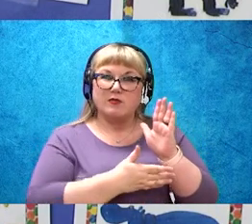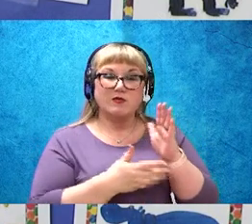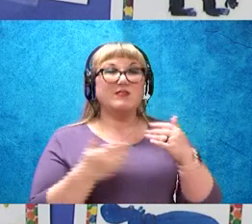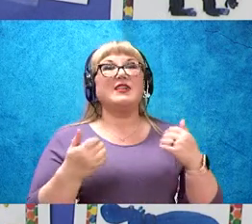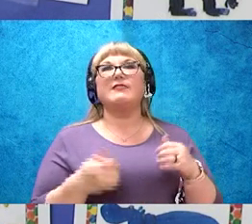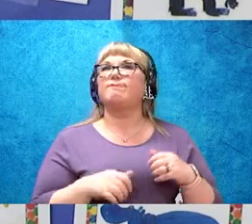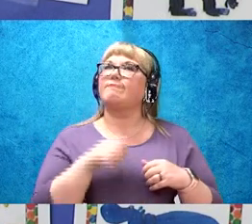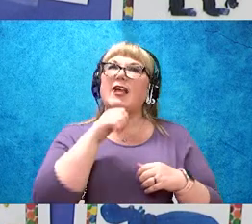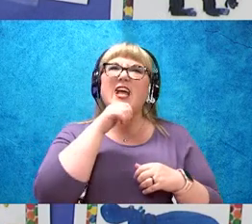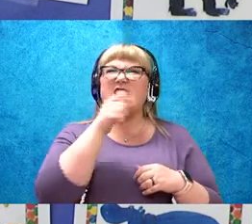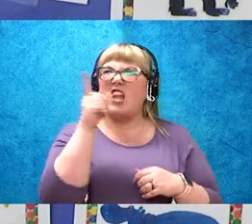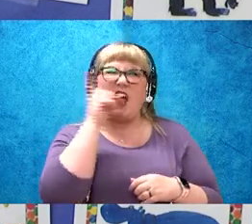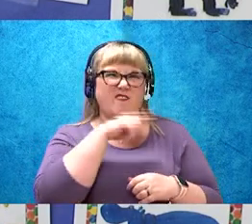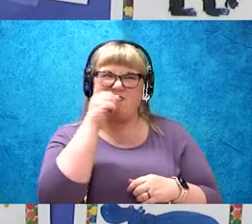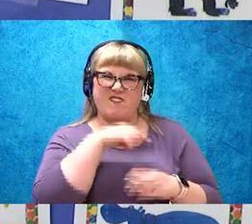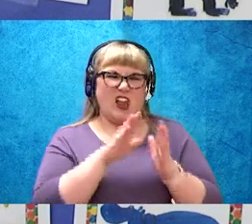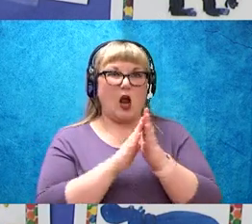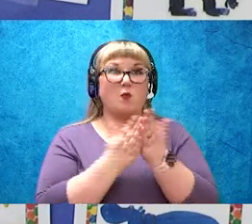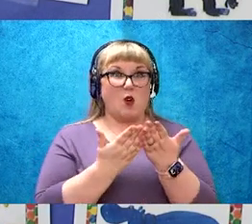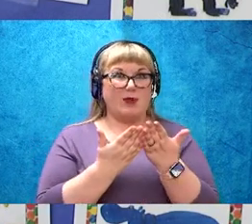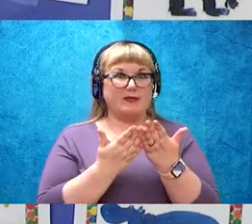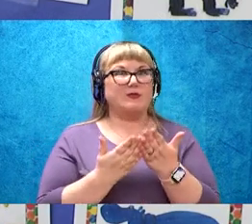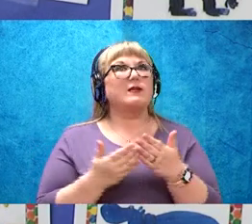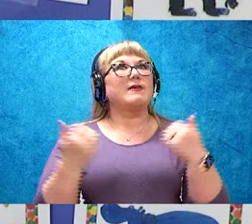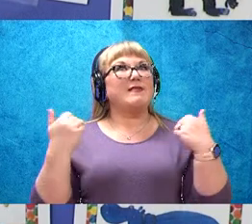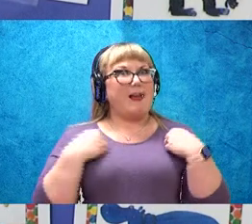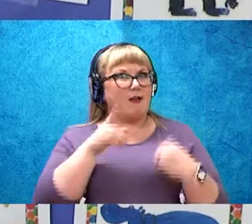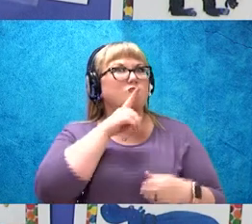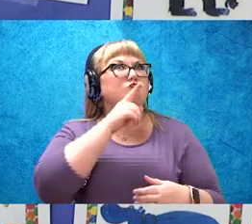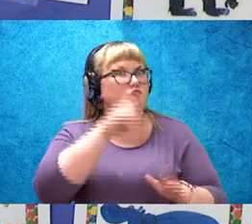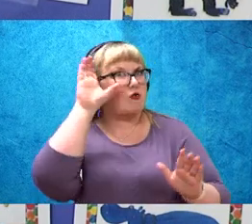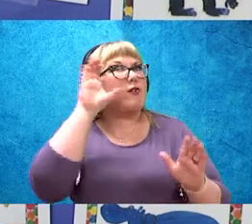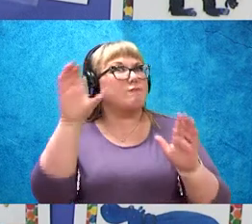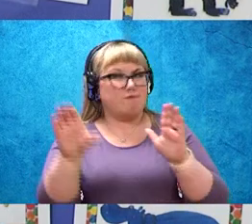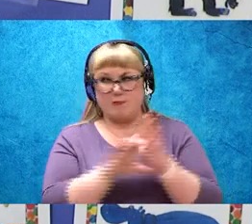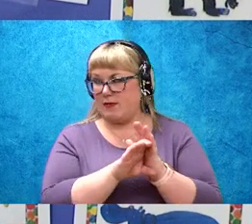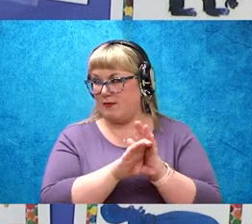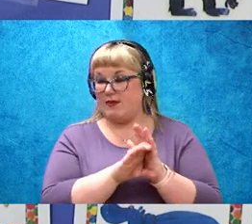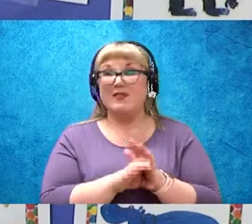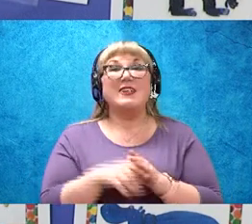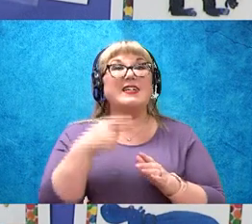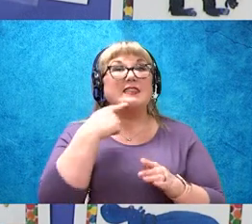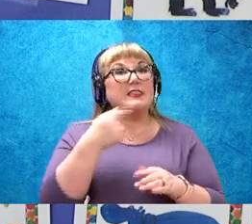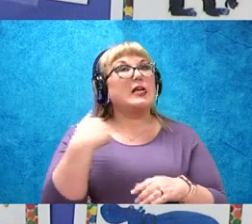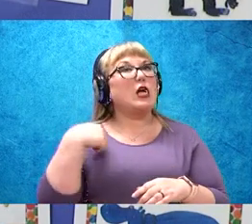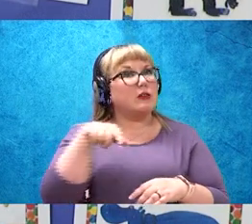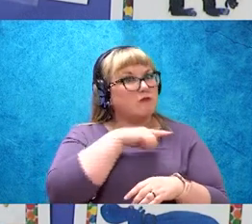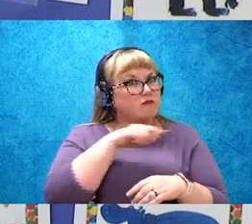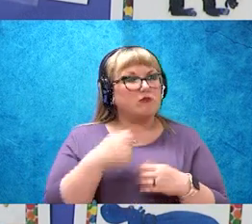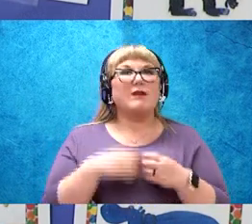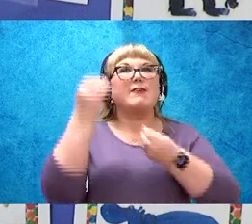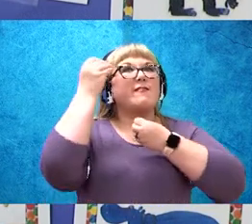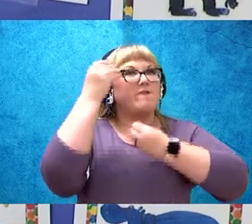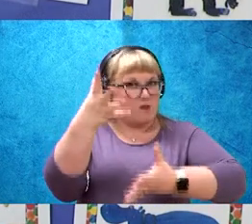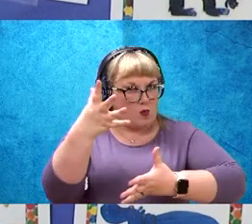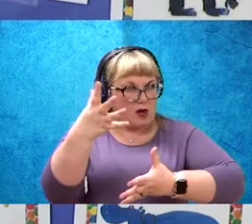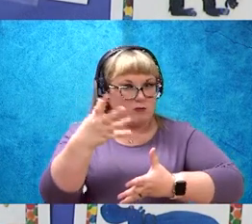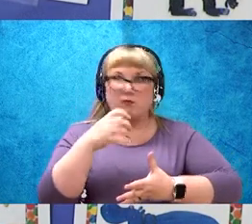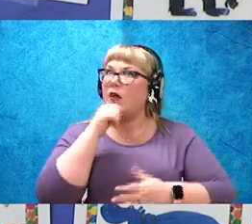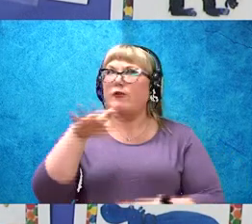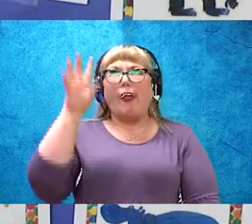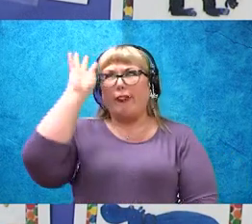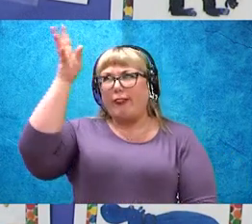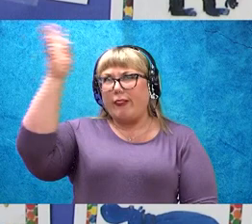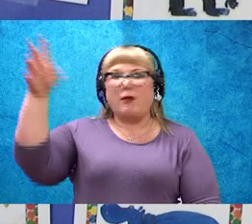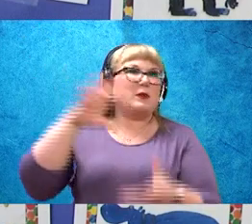non-fiction book. This book has real pictures in it and tells us information. It's not a made-up